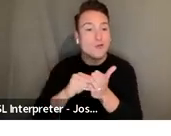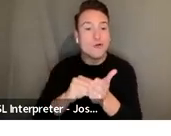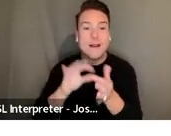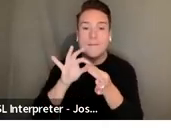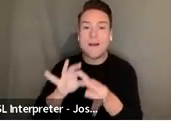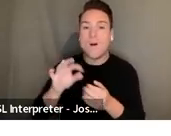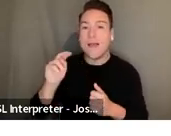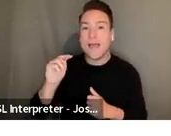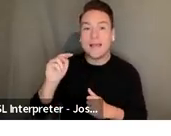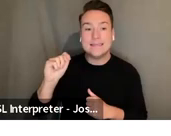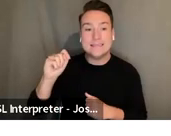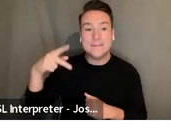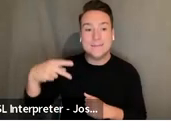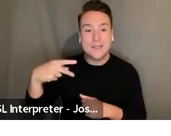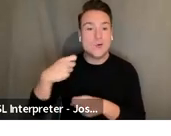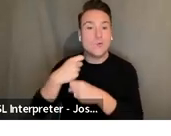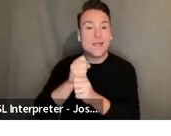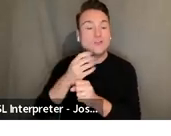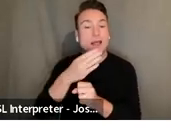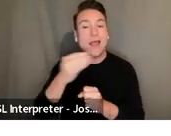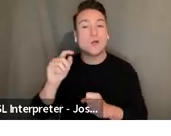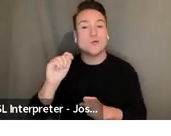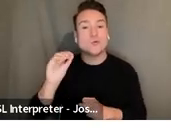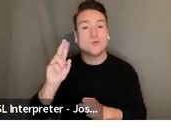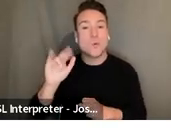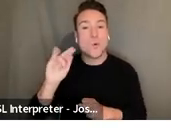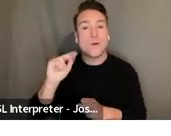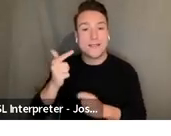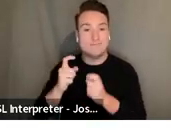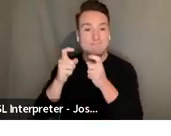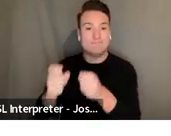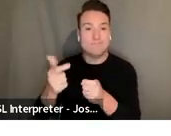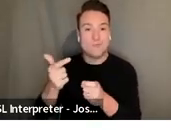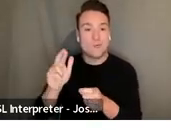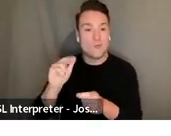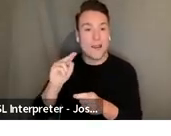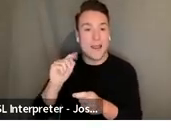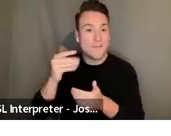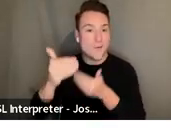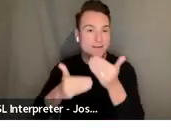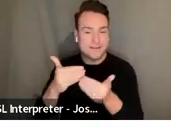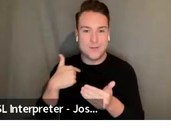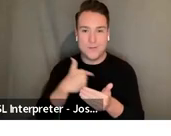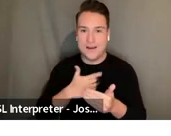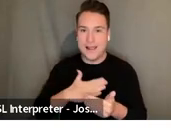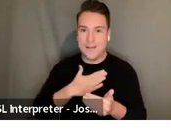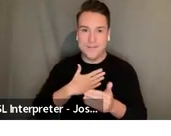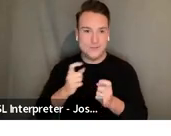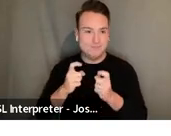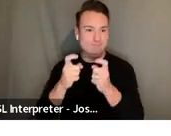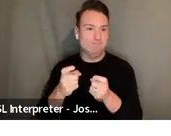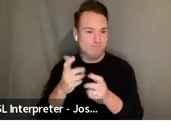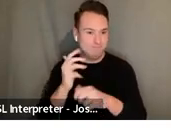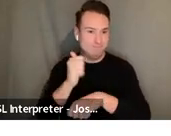and touring grant process. We're happy to be able to provide this. NIFA's office is on the